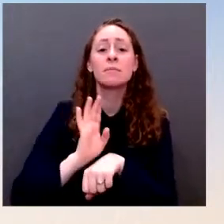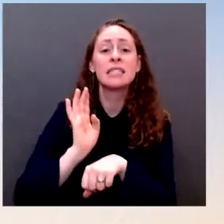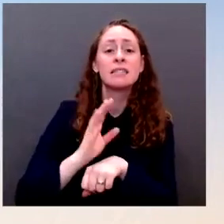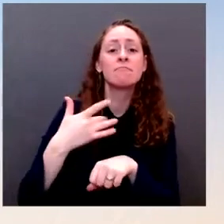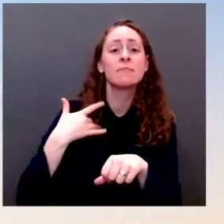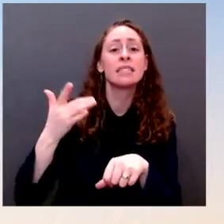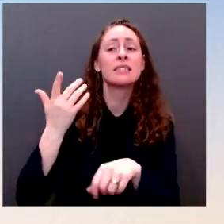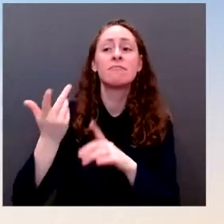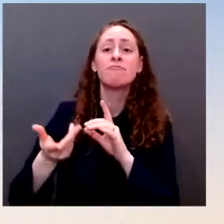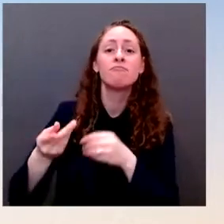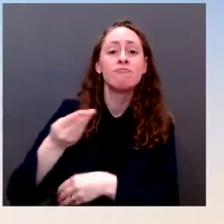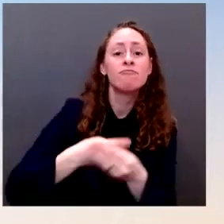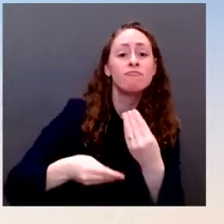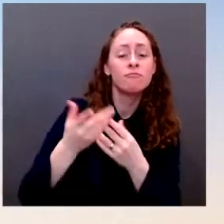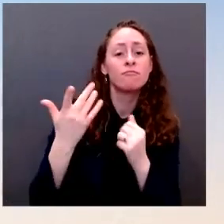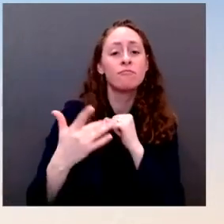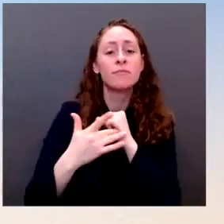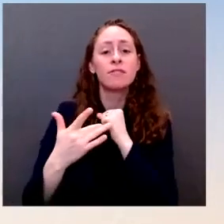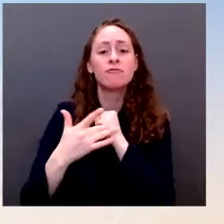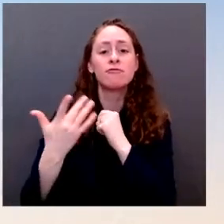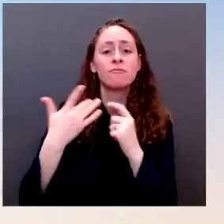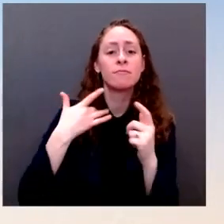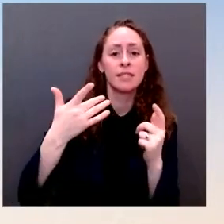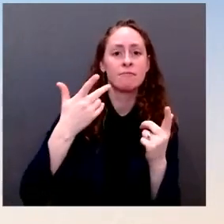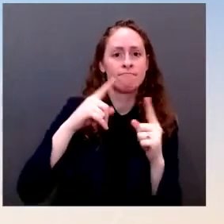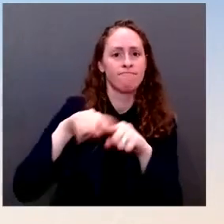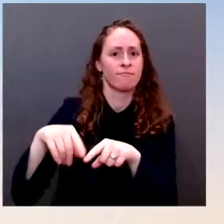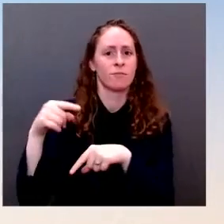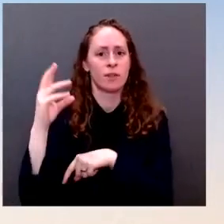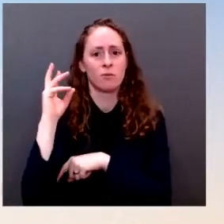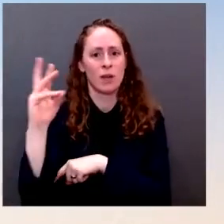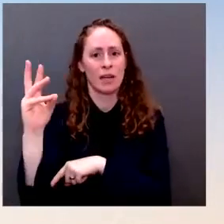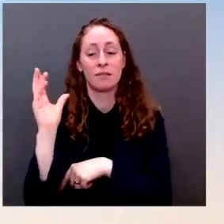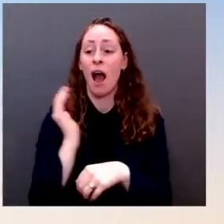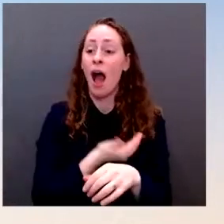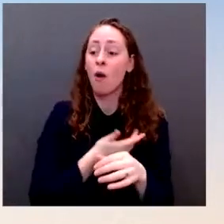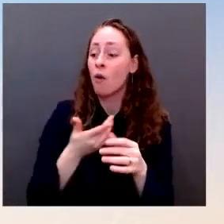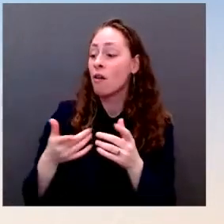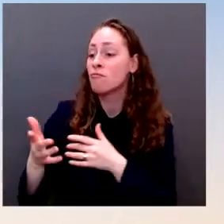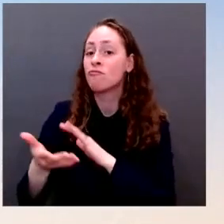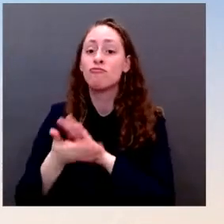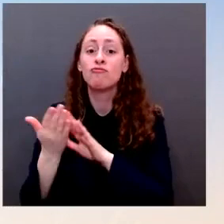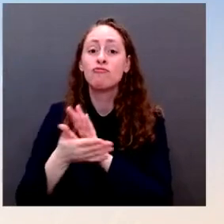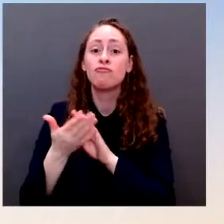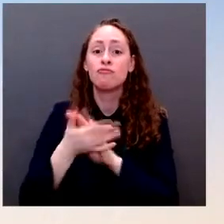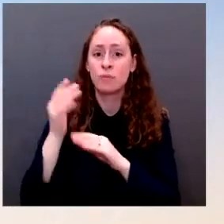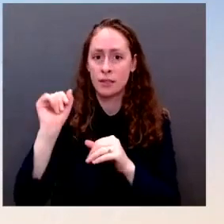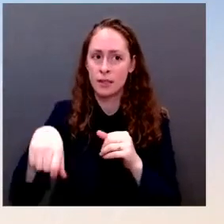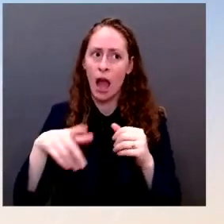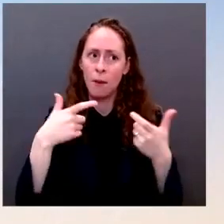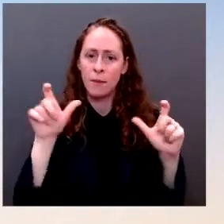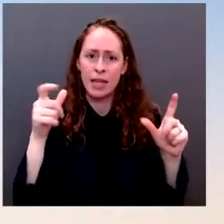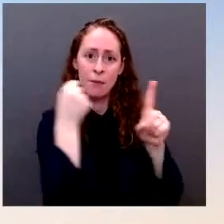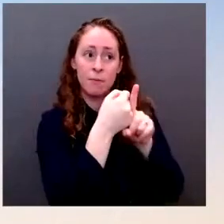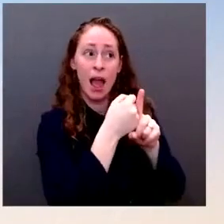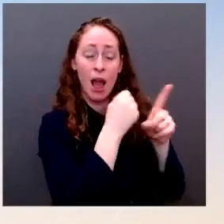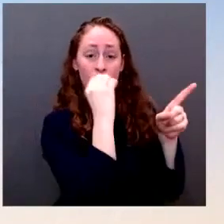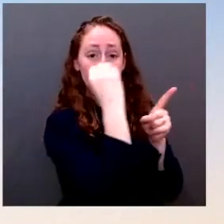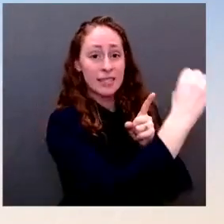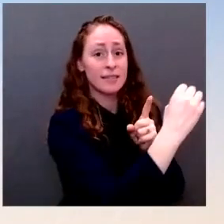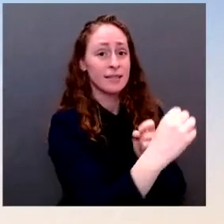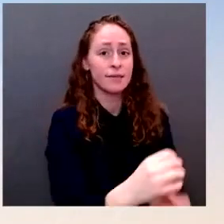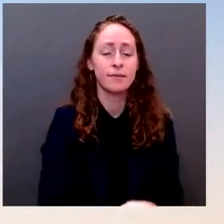our diplomatic efforts with our partners around the world. And then just one more quick one. And obviously, I'm not going to